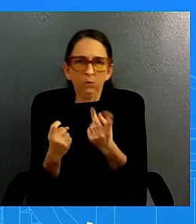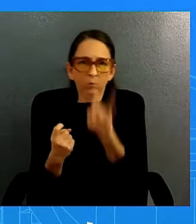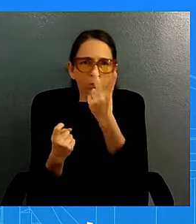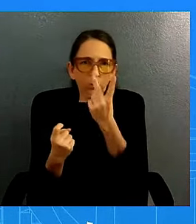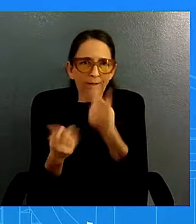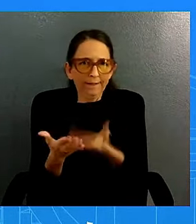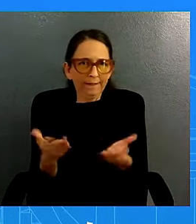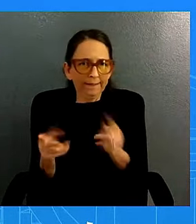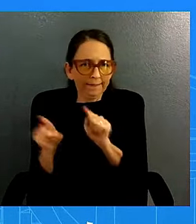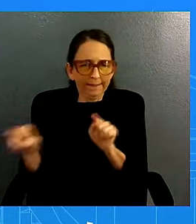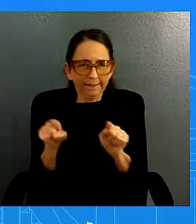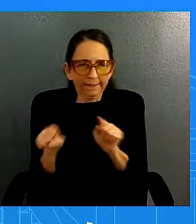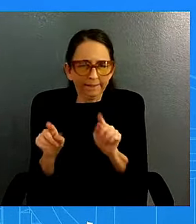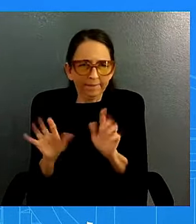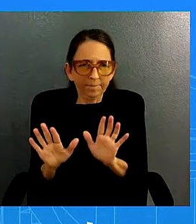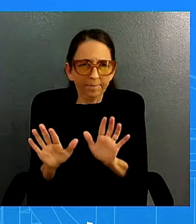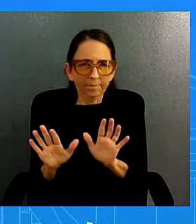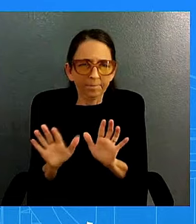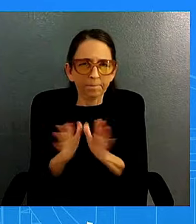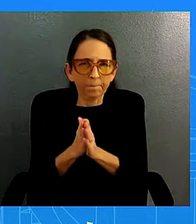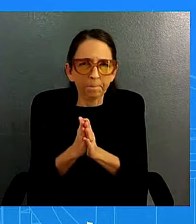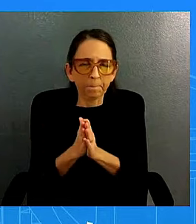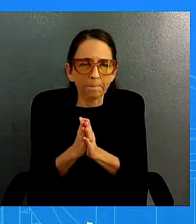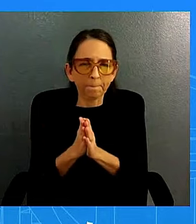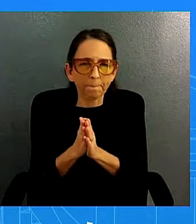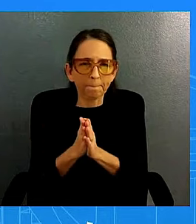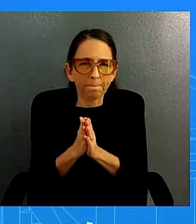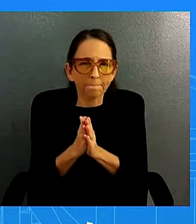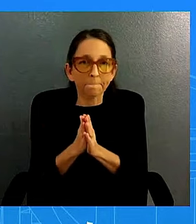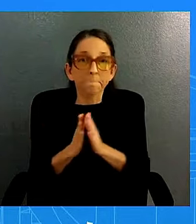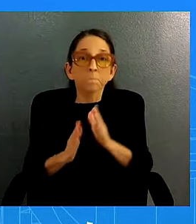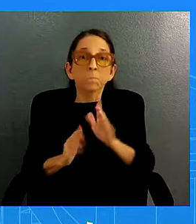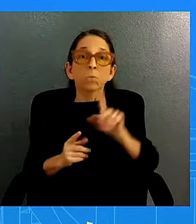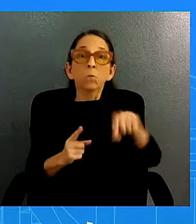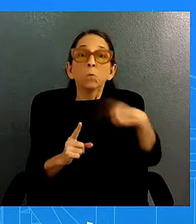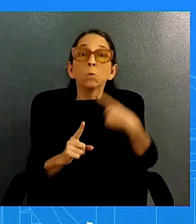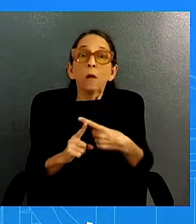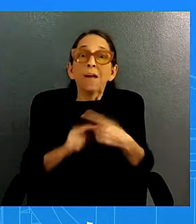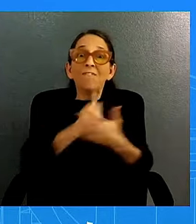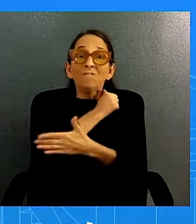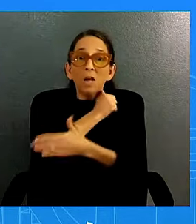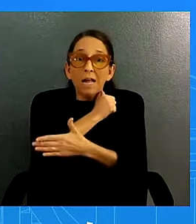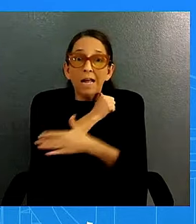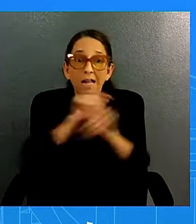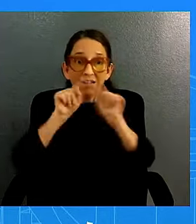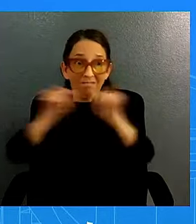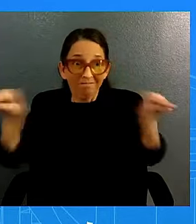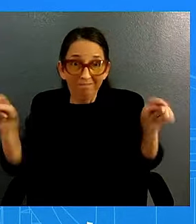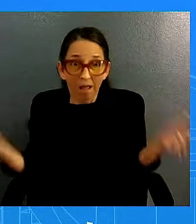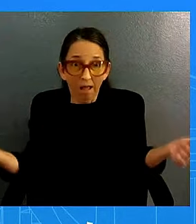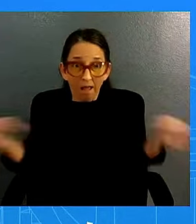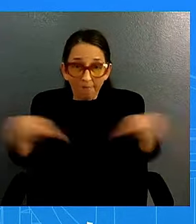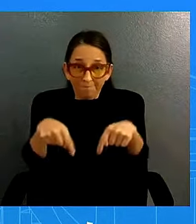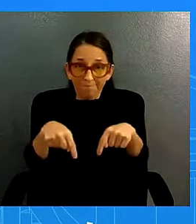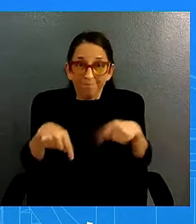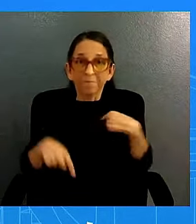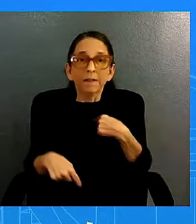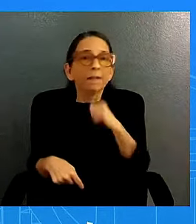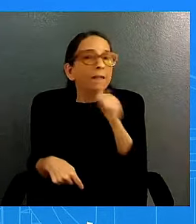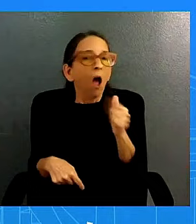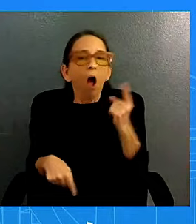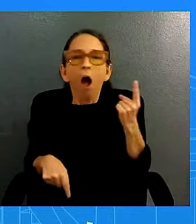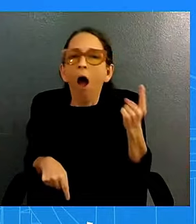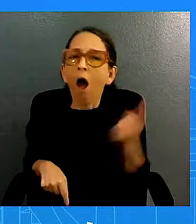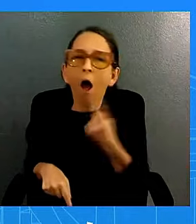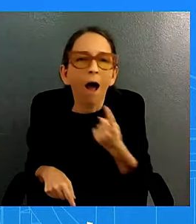opportunity that we have when we do have these foreign uh foreign leaders here do we have a press conference that is not unusual we have gone many times